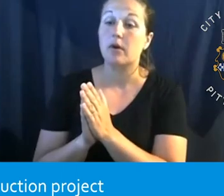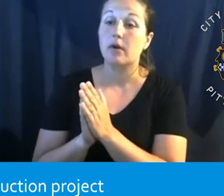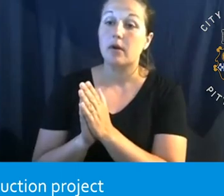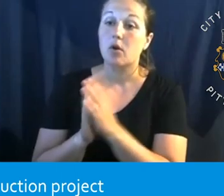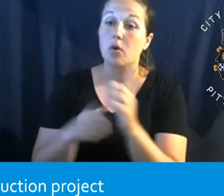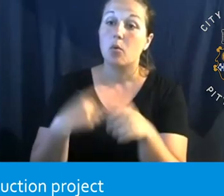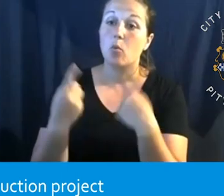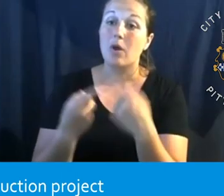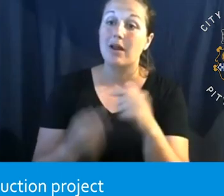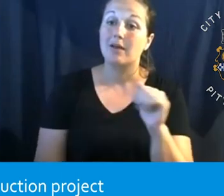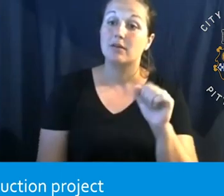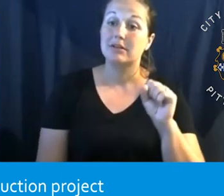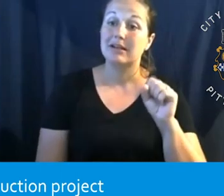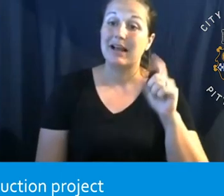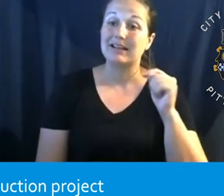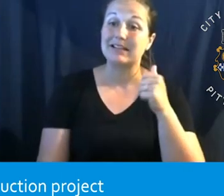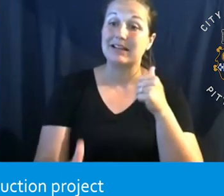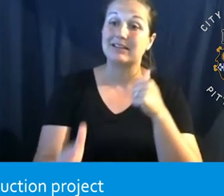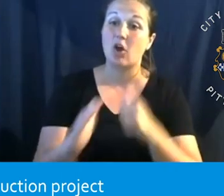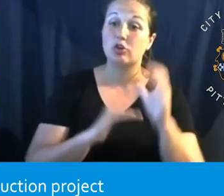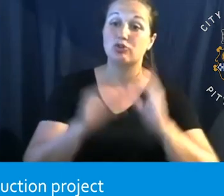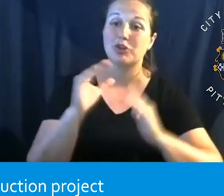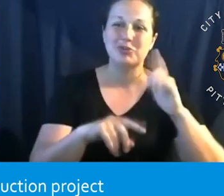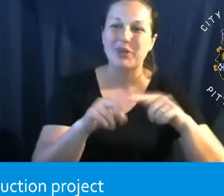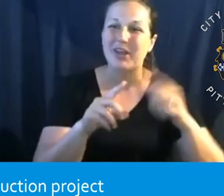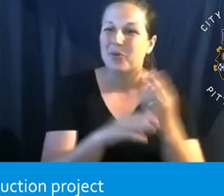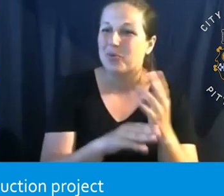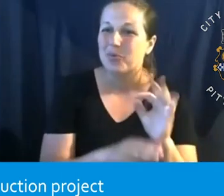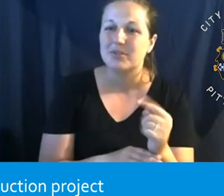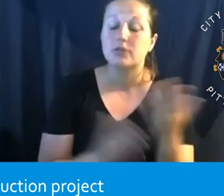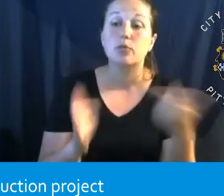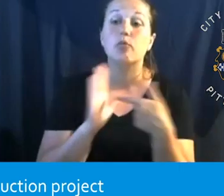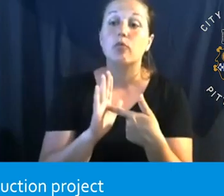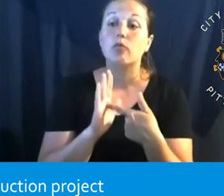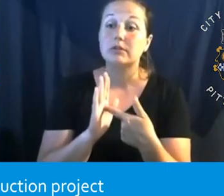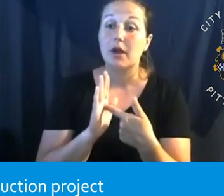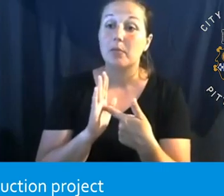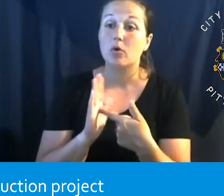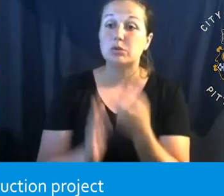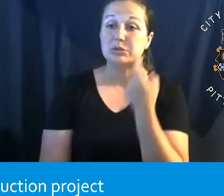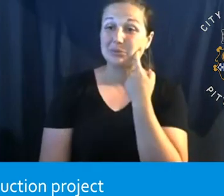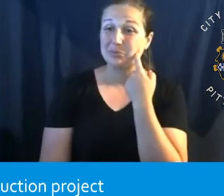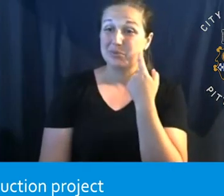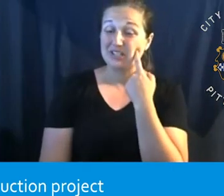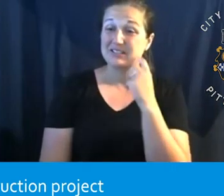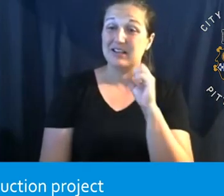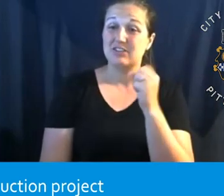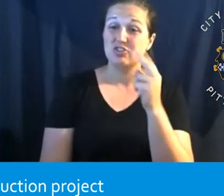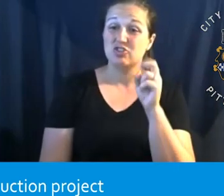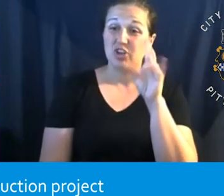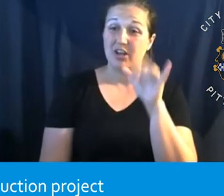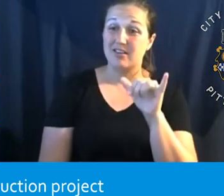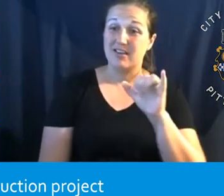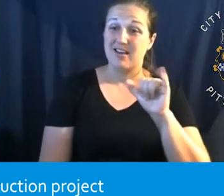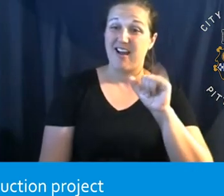is under construction, it's typically not usable. So really good examples of this would be, um, you know, recent projects at the Shenley ice rink and at